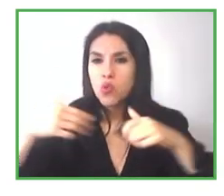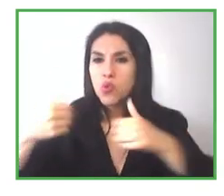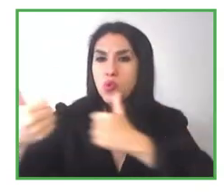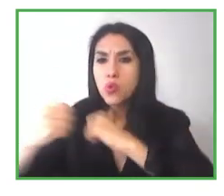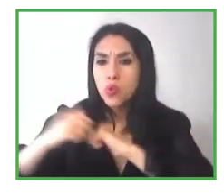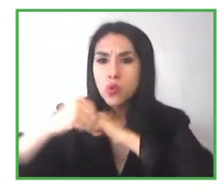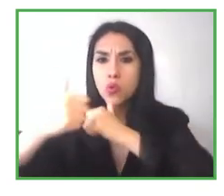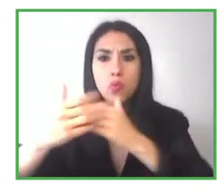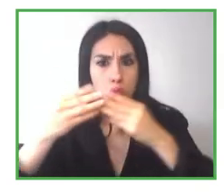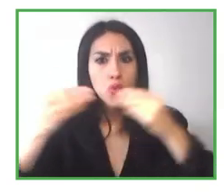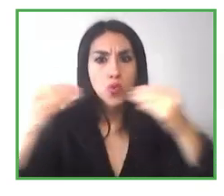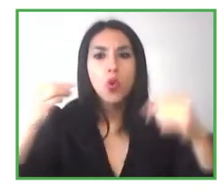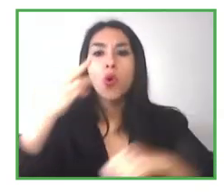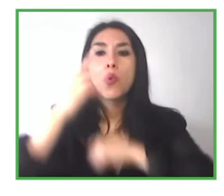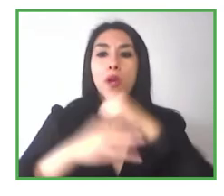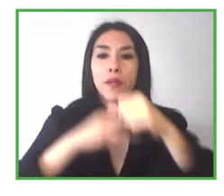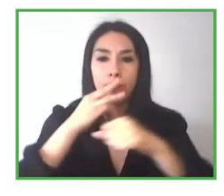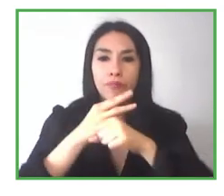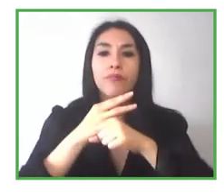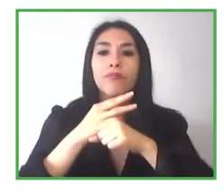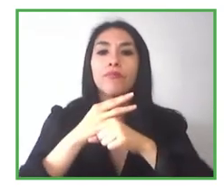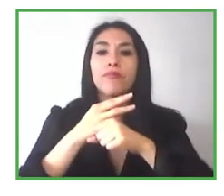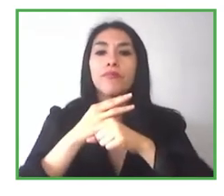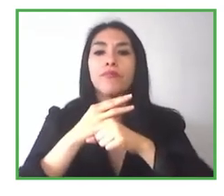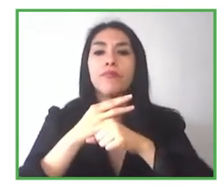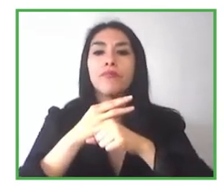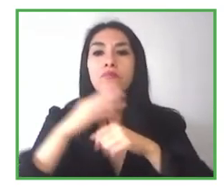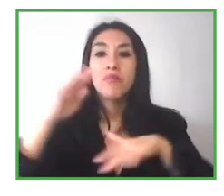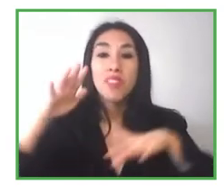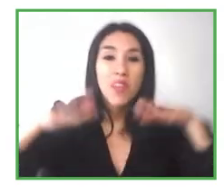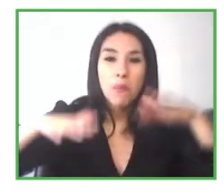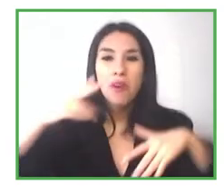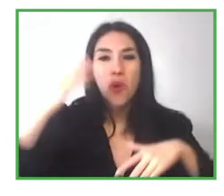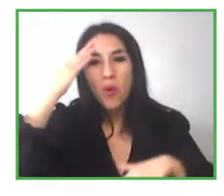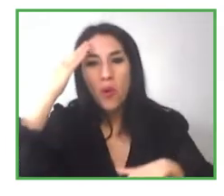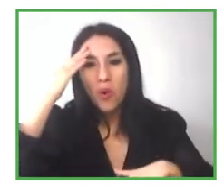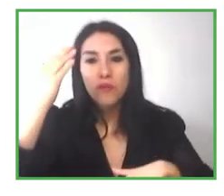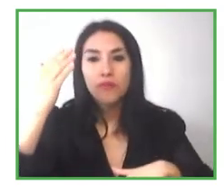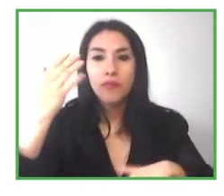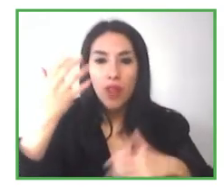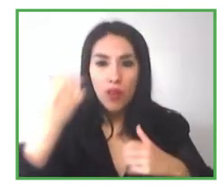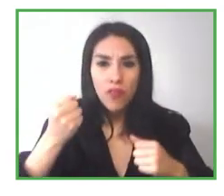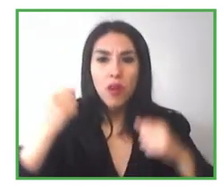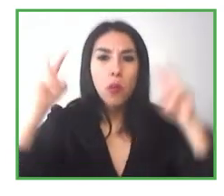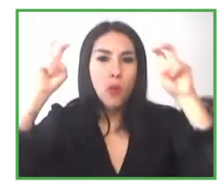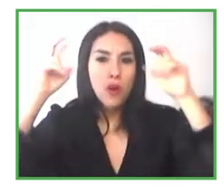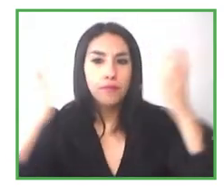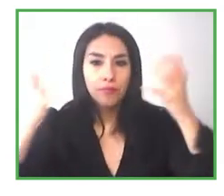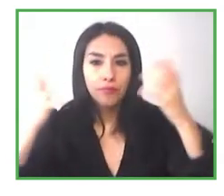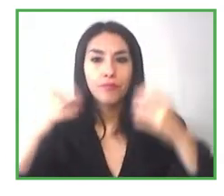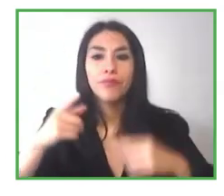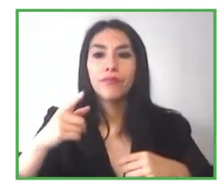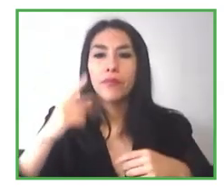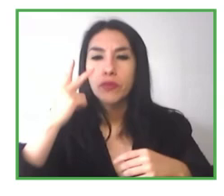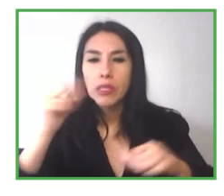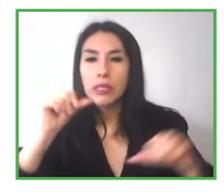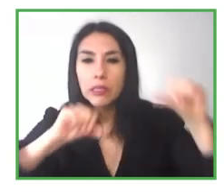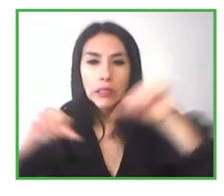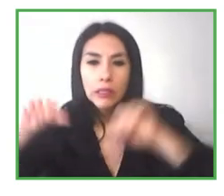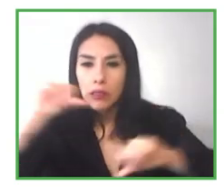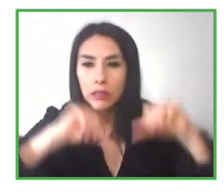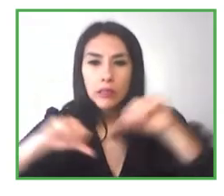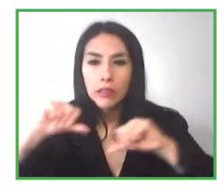areas we can tackle? And then at Microsoft, of course, we talk to the scientists on the cutting edge of technology to